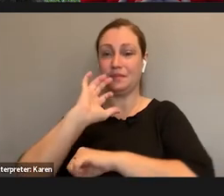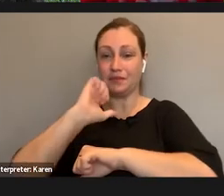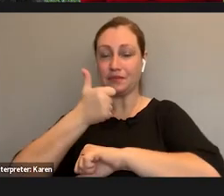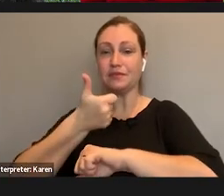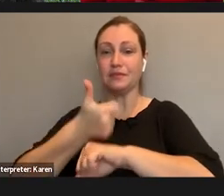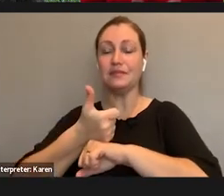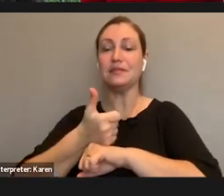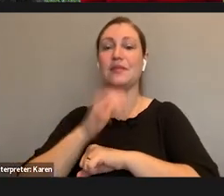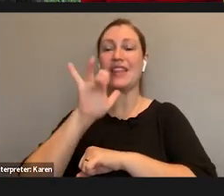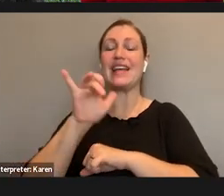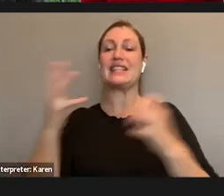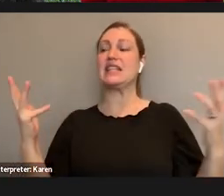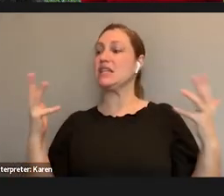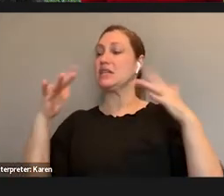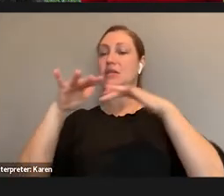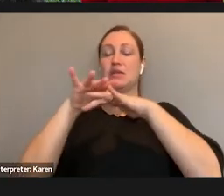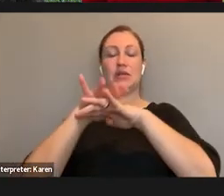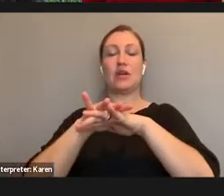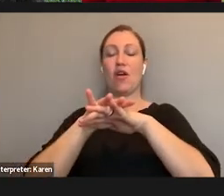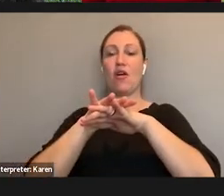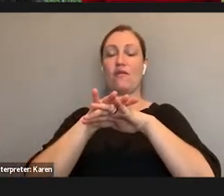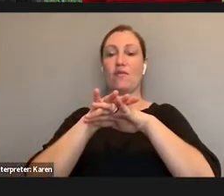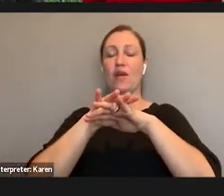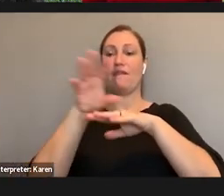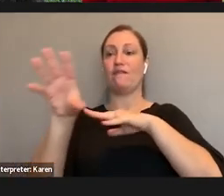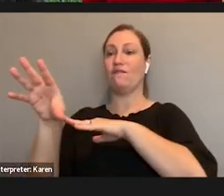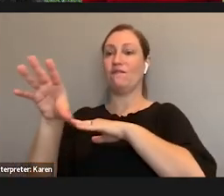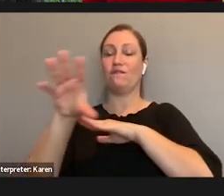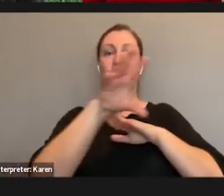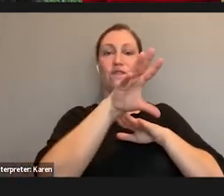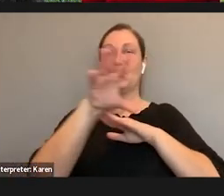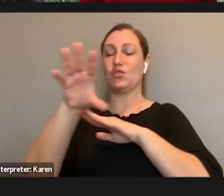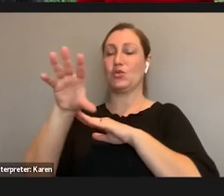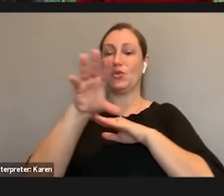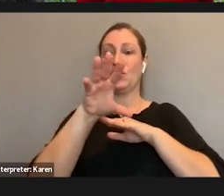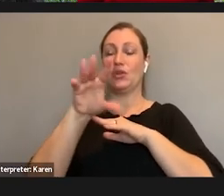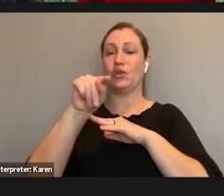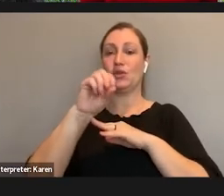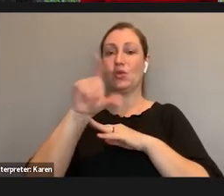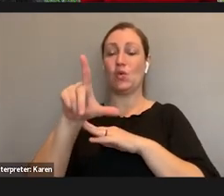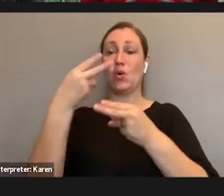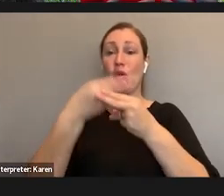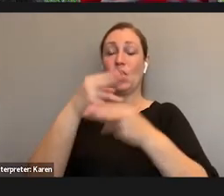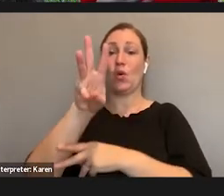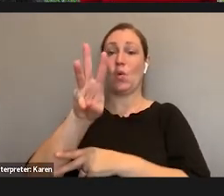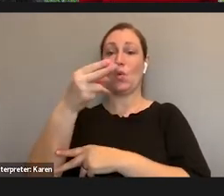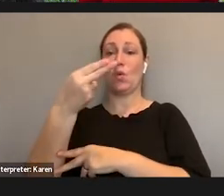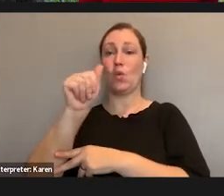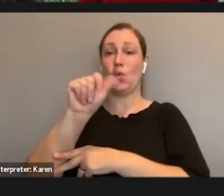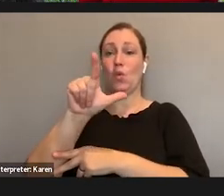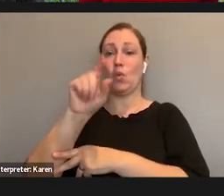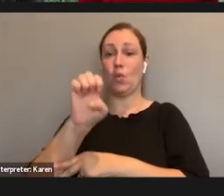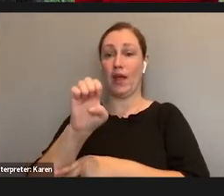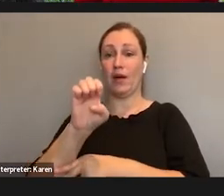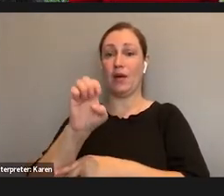an immersive virtual tour of a place called Whaleback Anticline. And the way this was